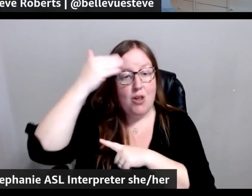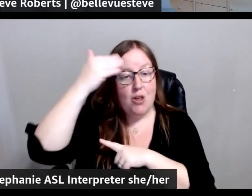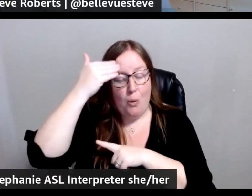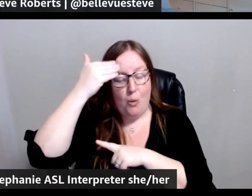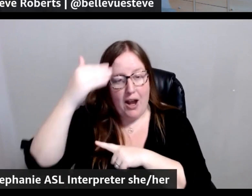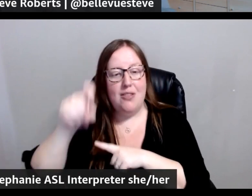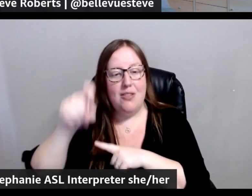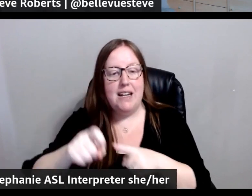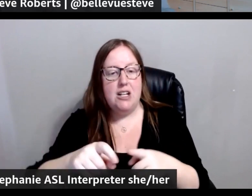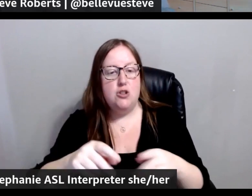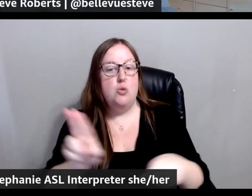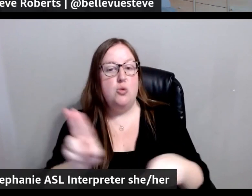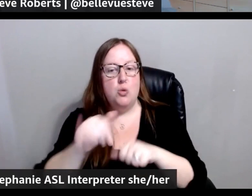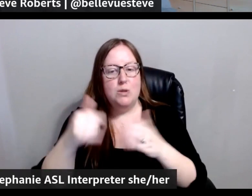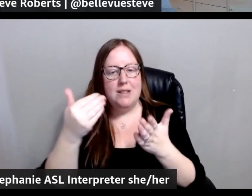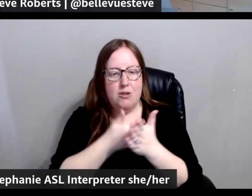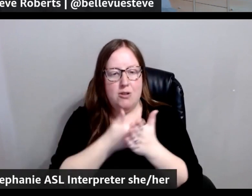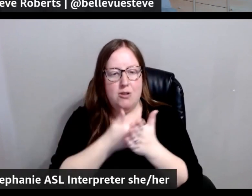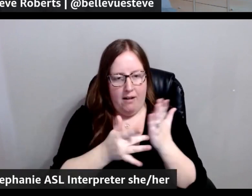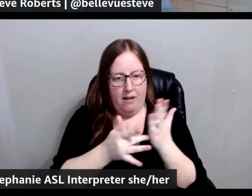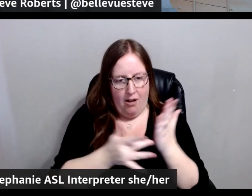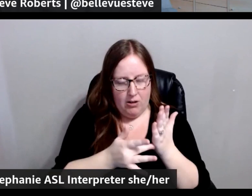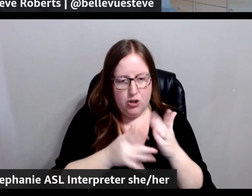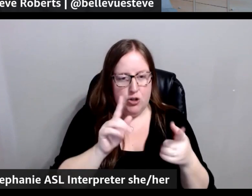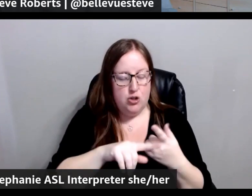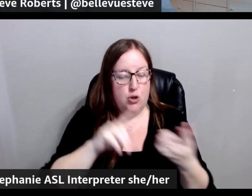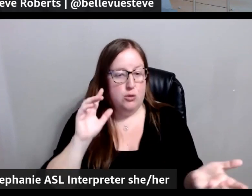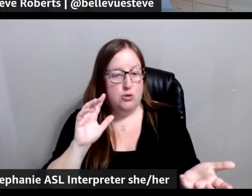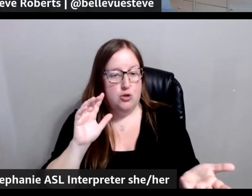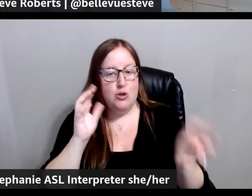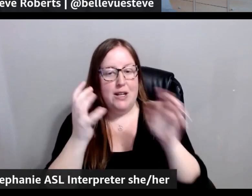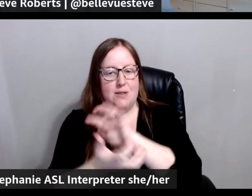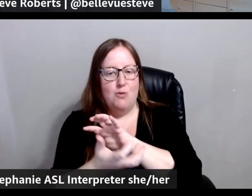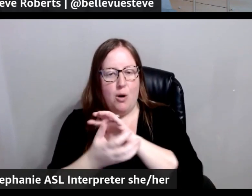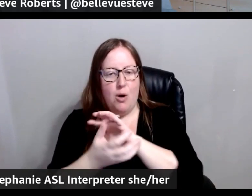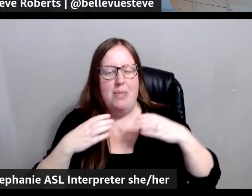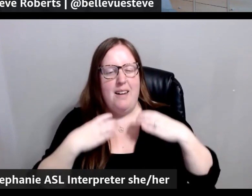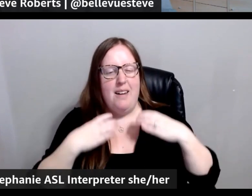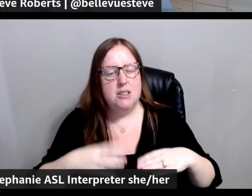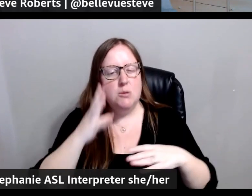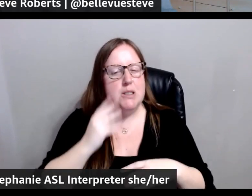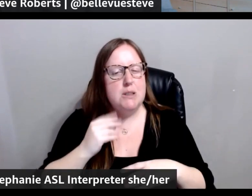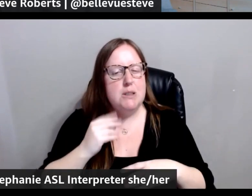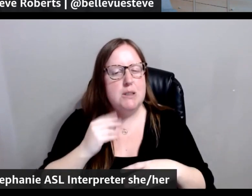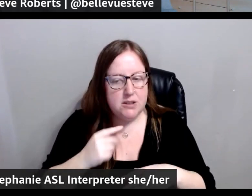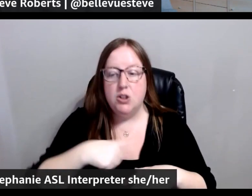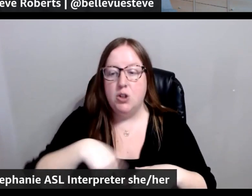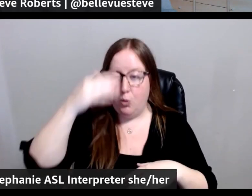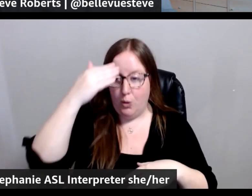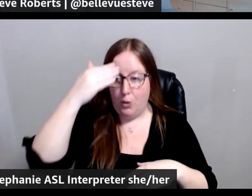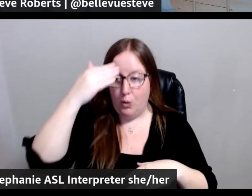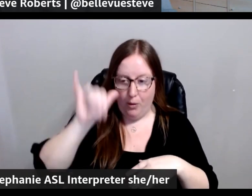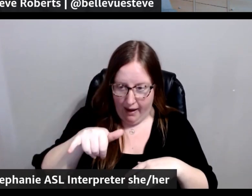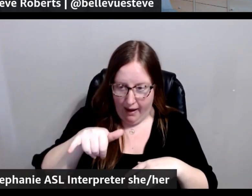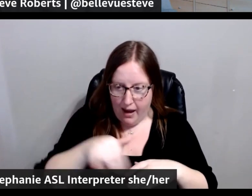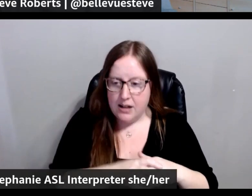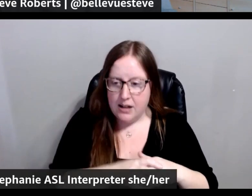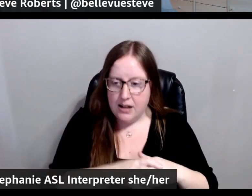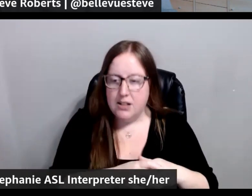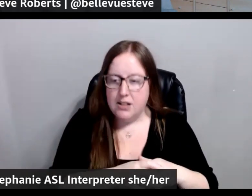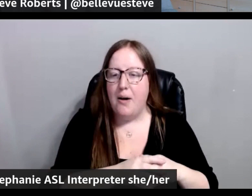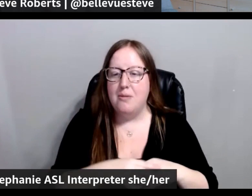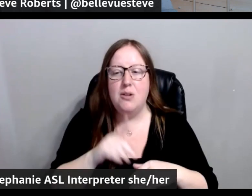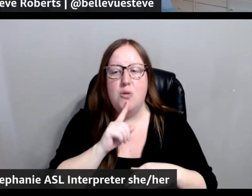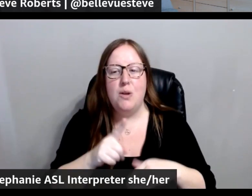leverage this new technology to transform their customer experiences. So, we know that. And so, we've heard from them that they really want